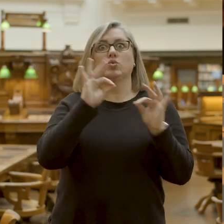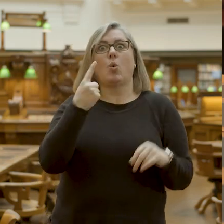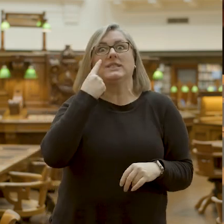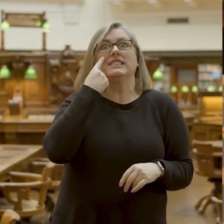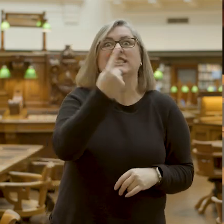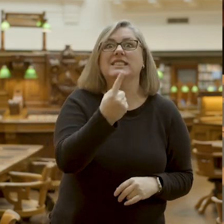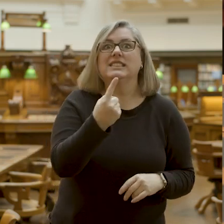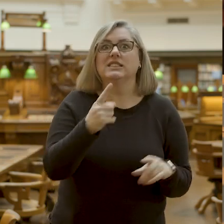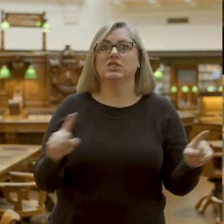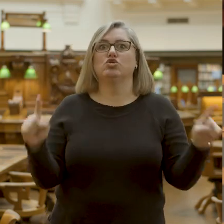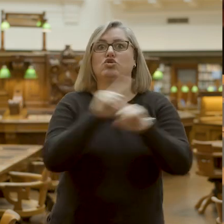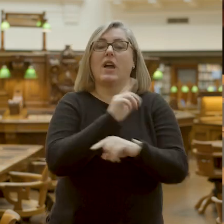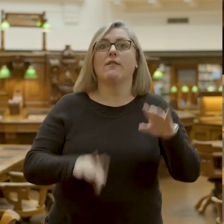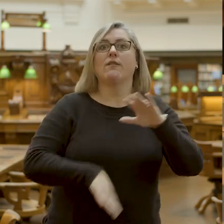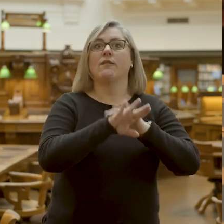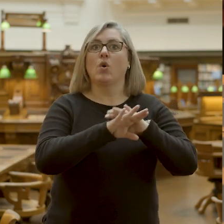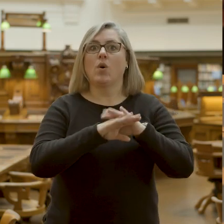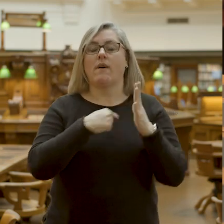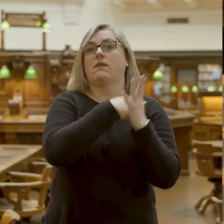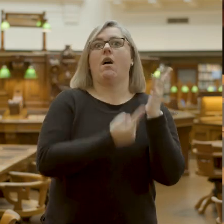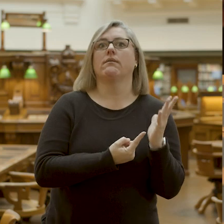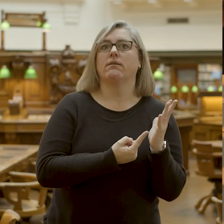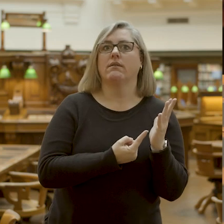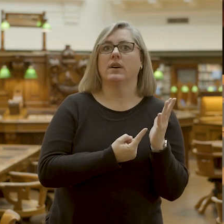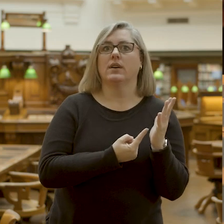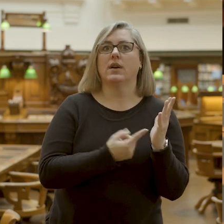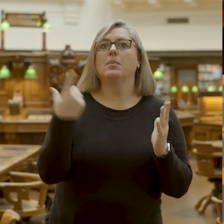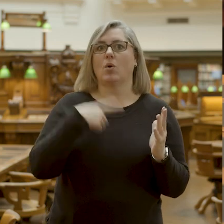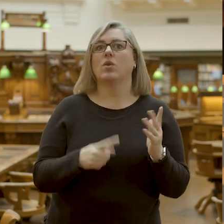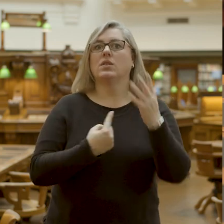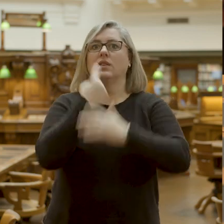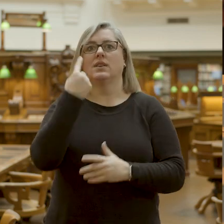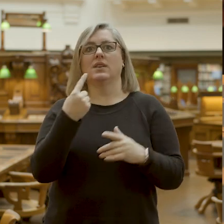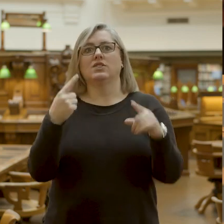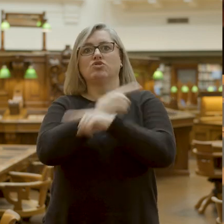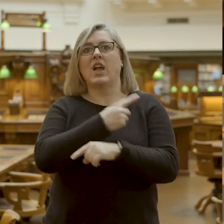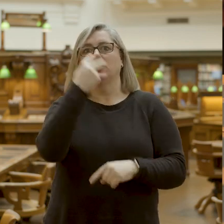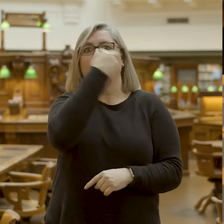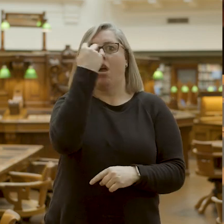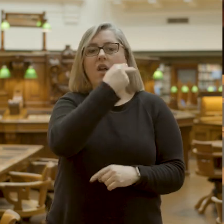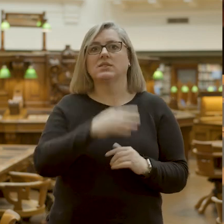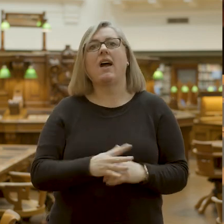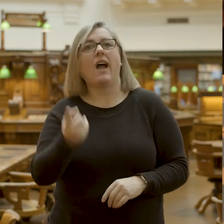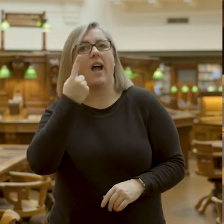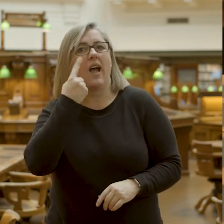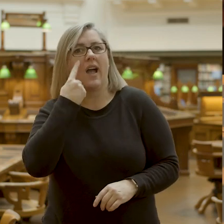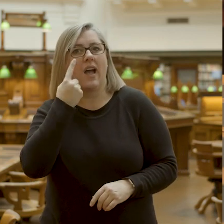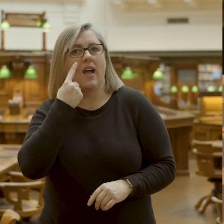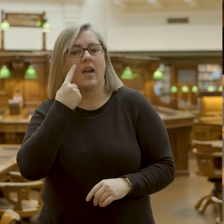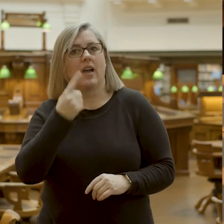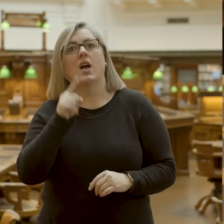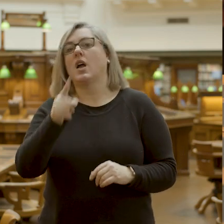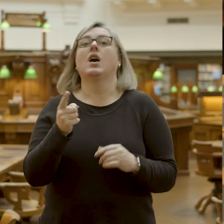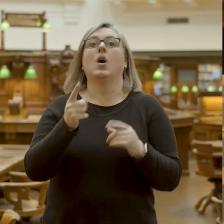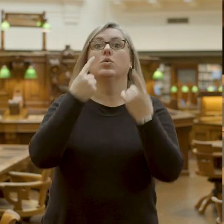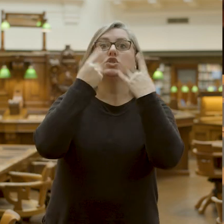this change occurred, because of this change blindness. And it can be quite striking. Check this out. I'm going to show you a very, very